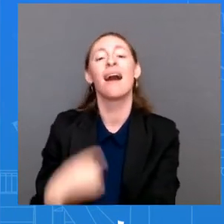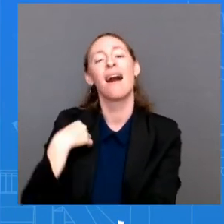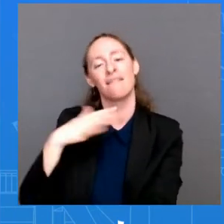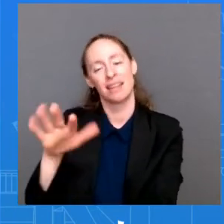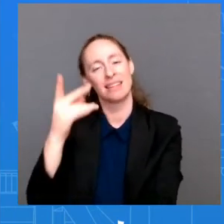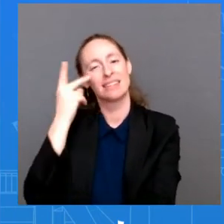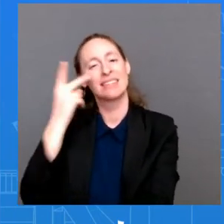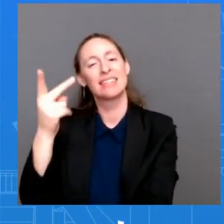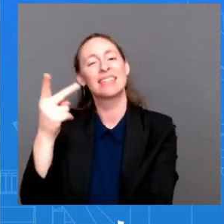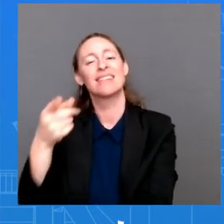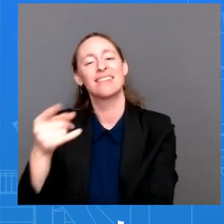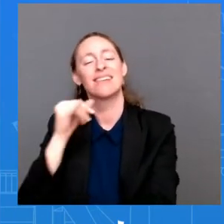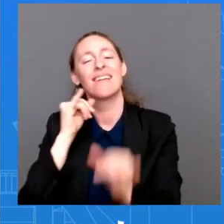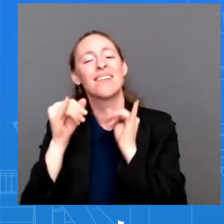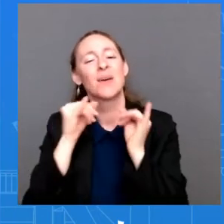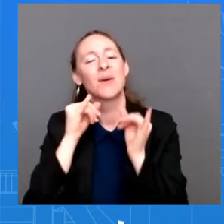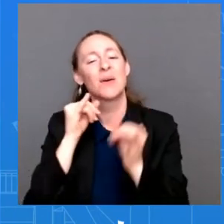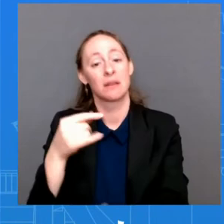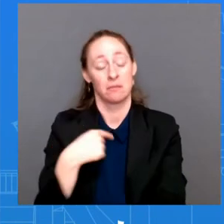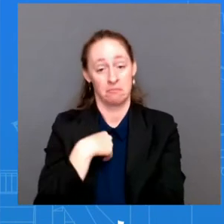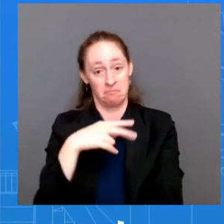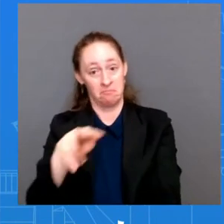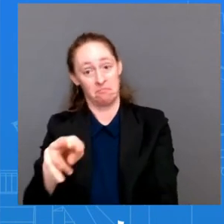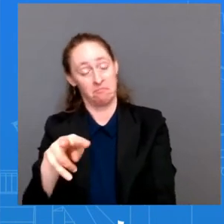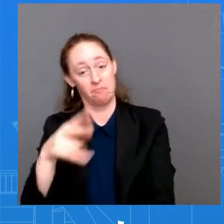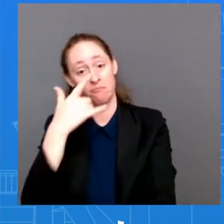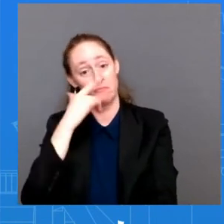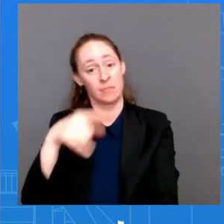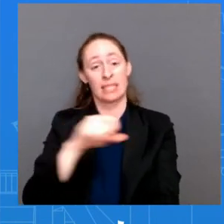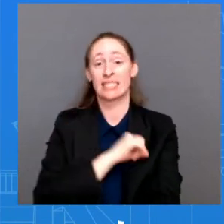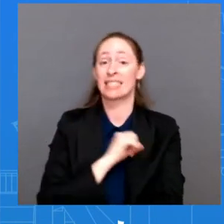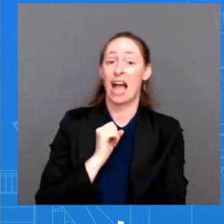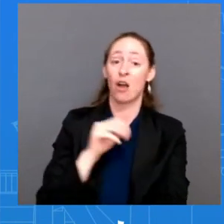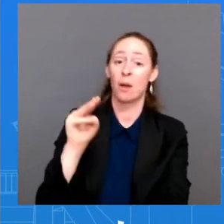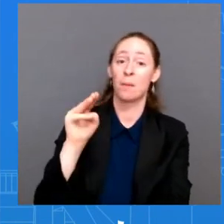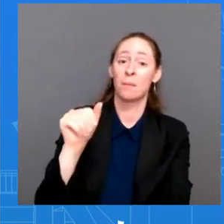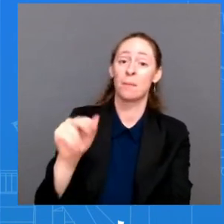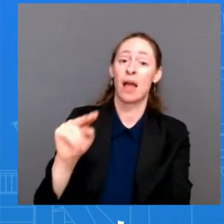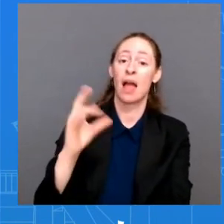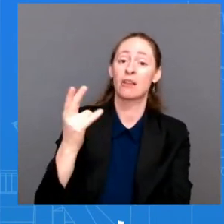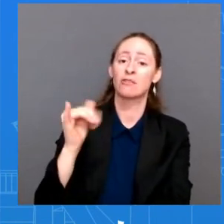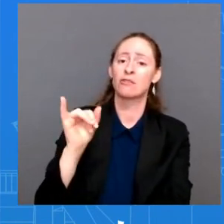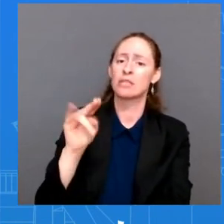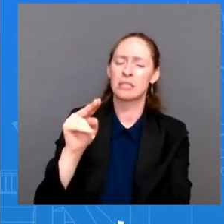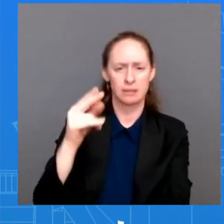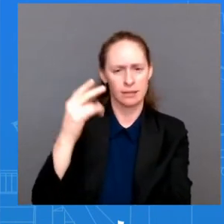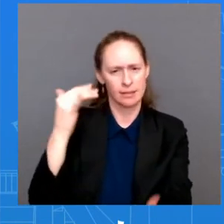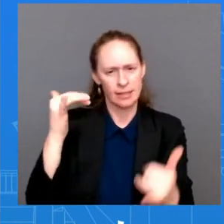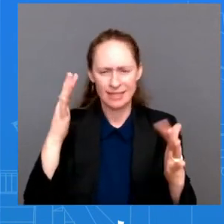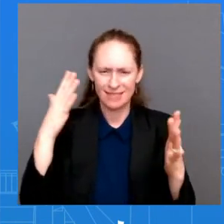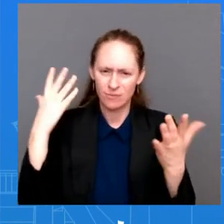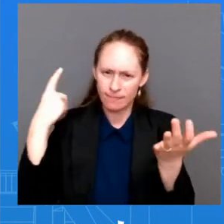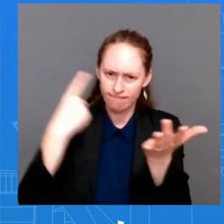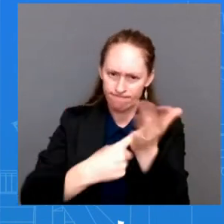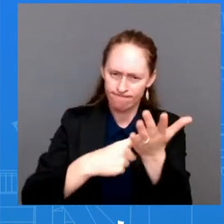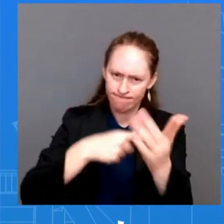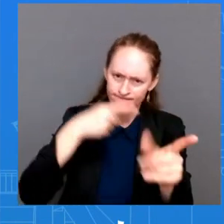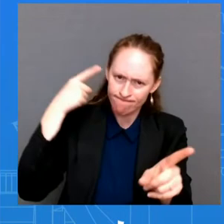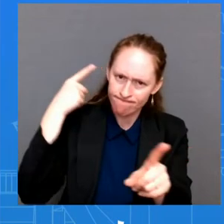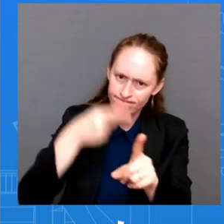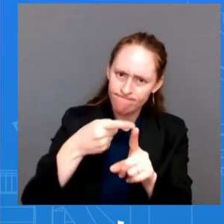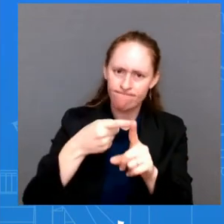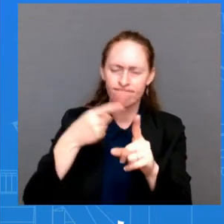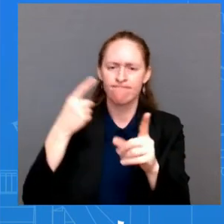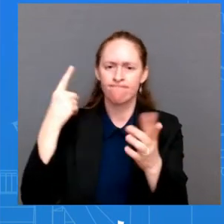Senator Manchin is very much focused. He went on he went on the shows to focus on the the